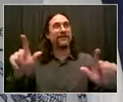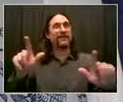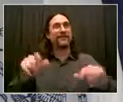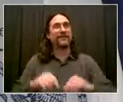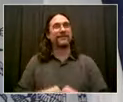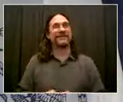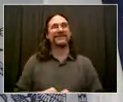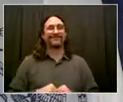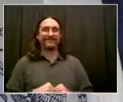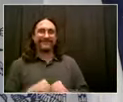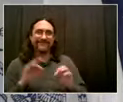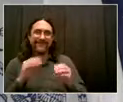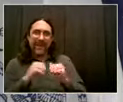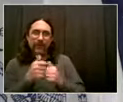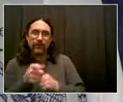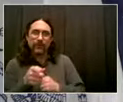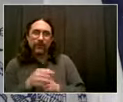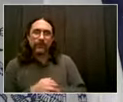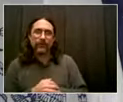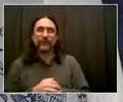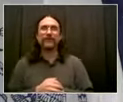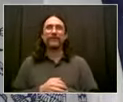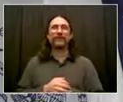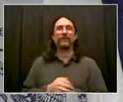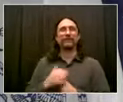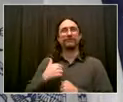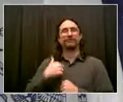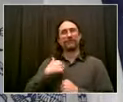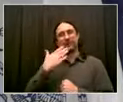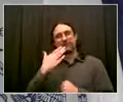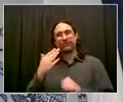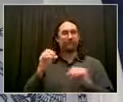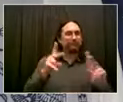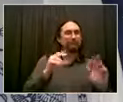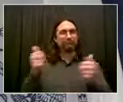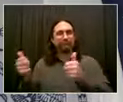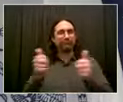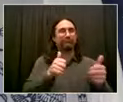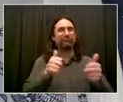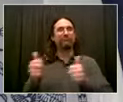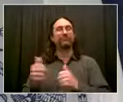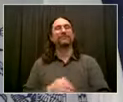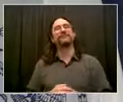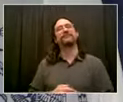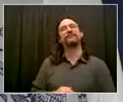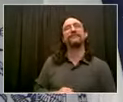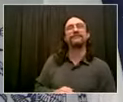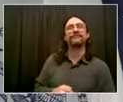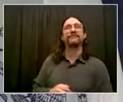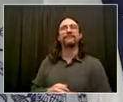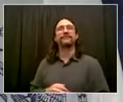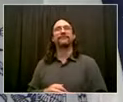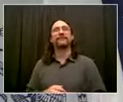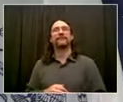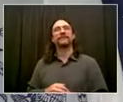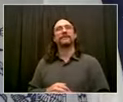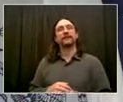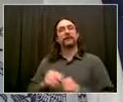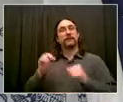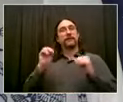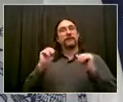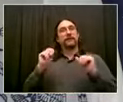We're moving forward. Okay. All right. Well, I'm a middle schooler that's sitting on the carpet with no